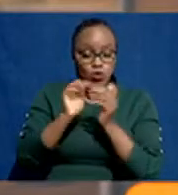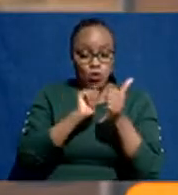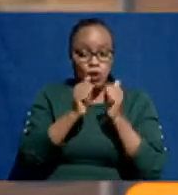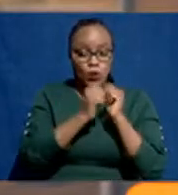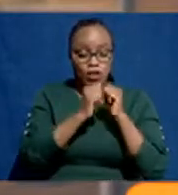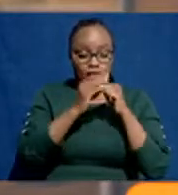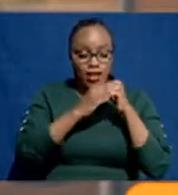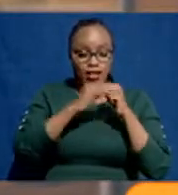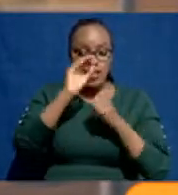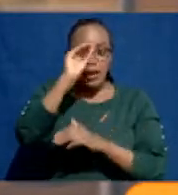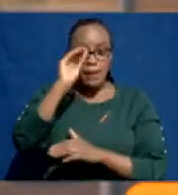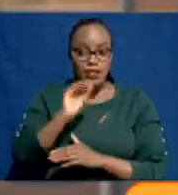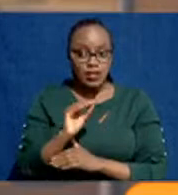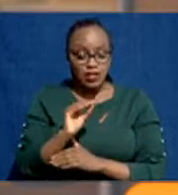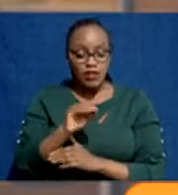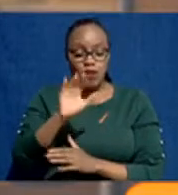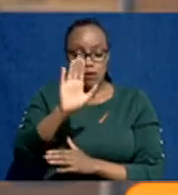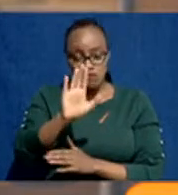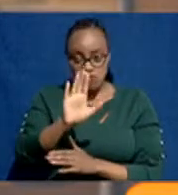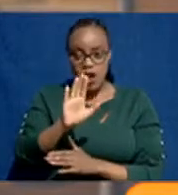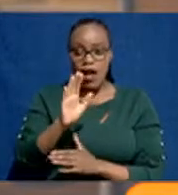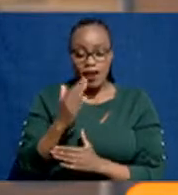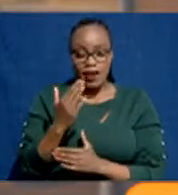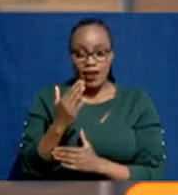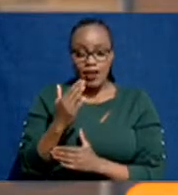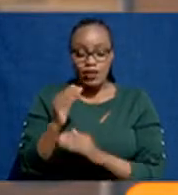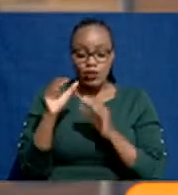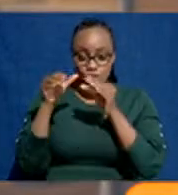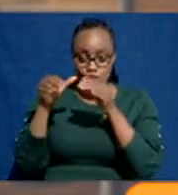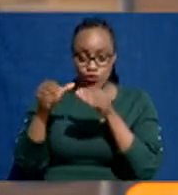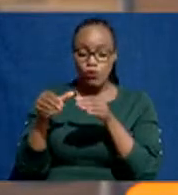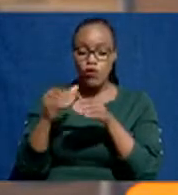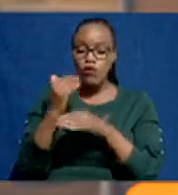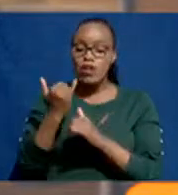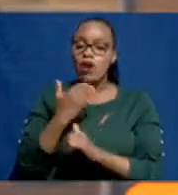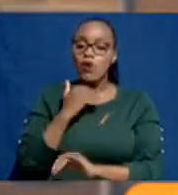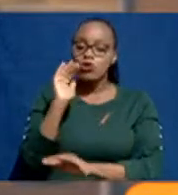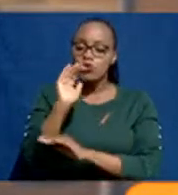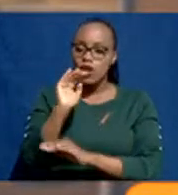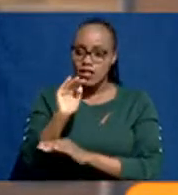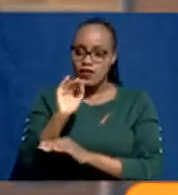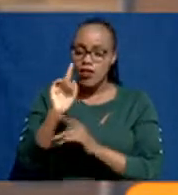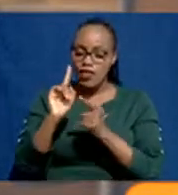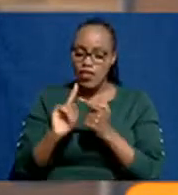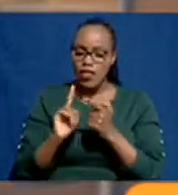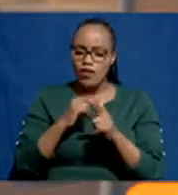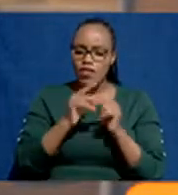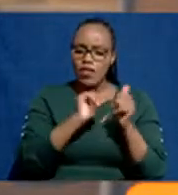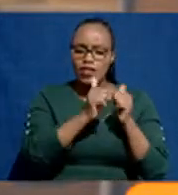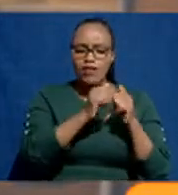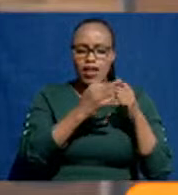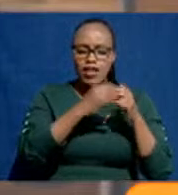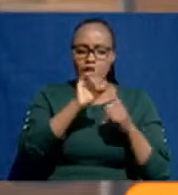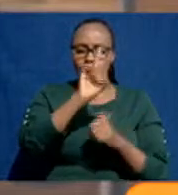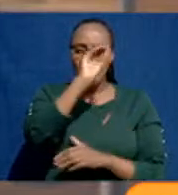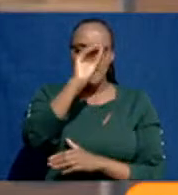19% of his cohort. You want to ask him, come down and compete with 81%